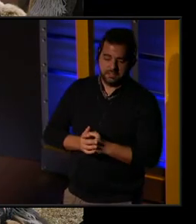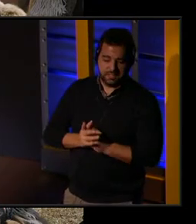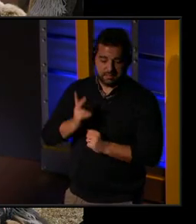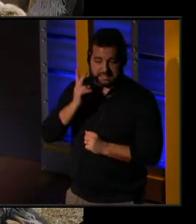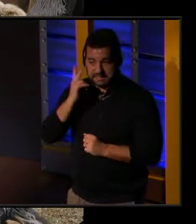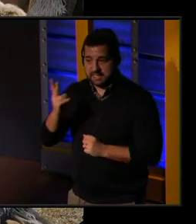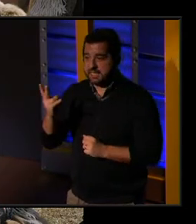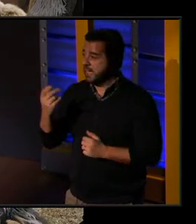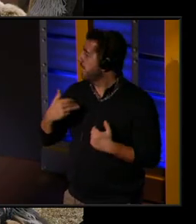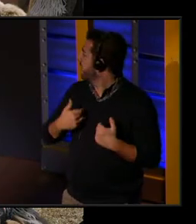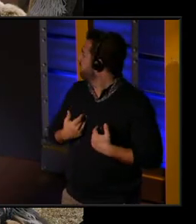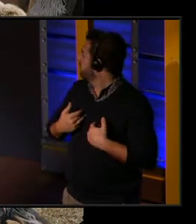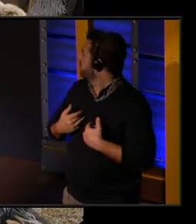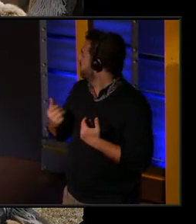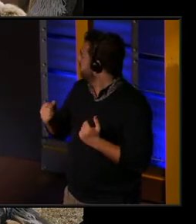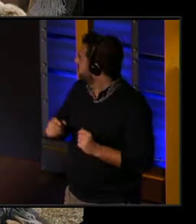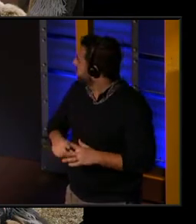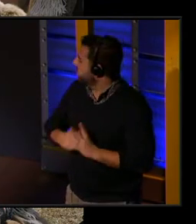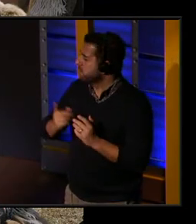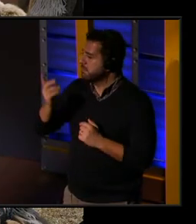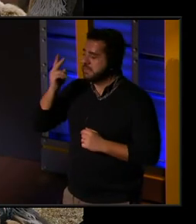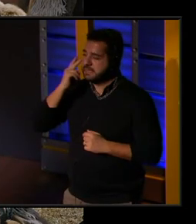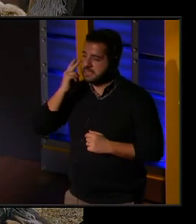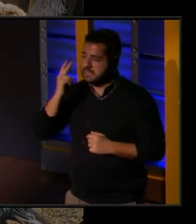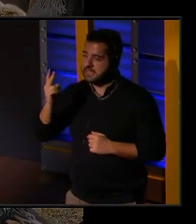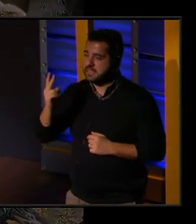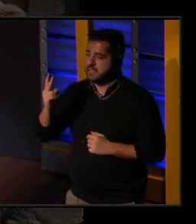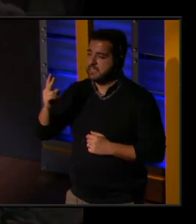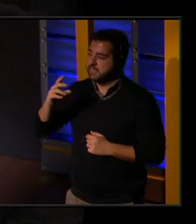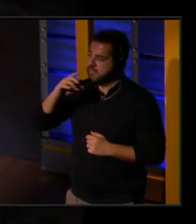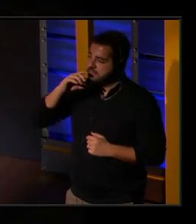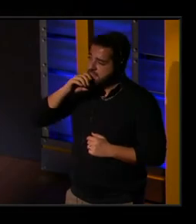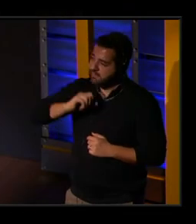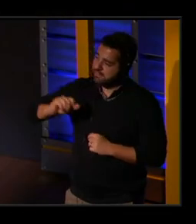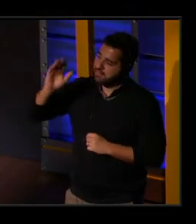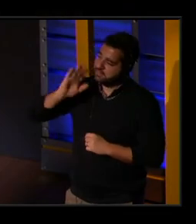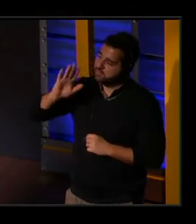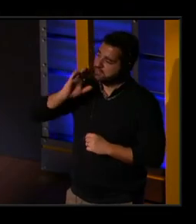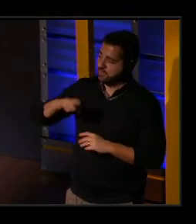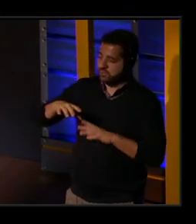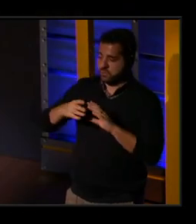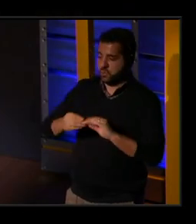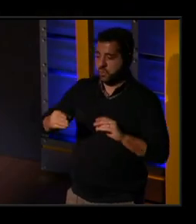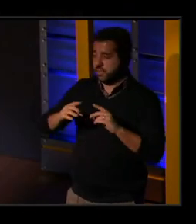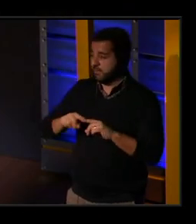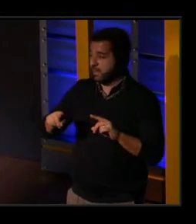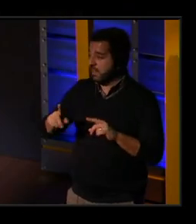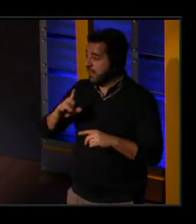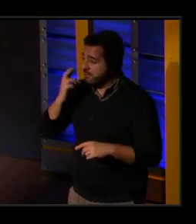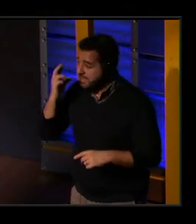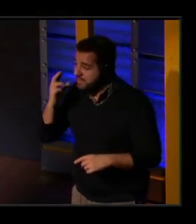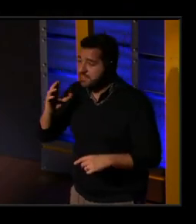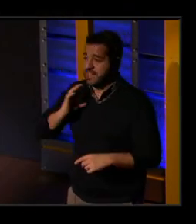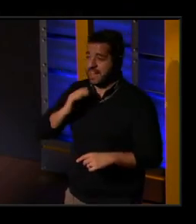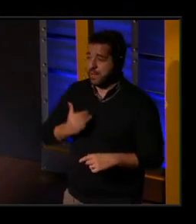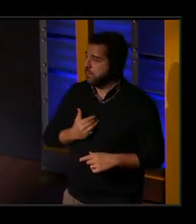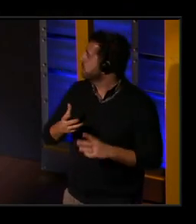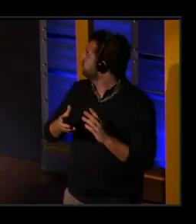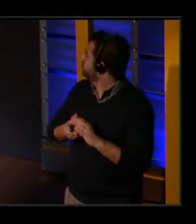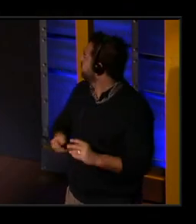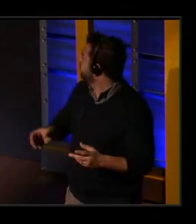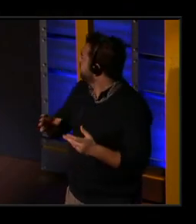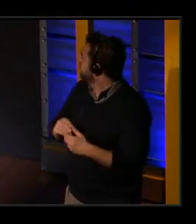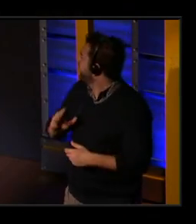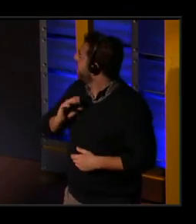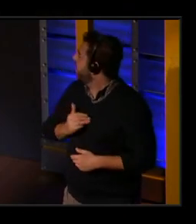animals, I could begin to see these ancestral stories, and then I realized it's our story, like our human story.